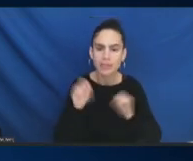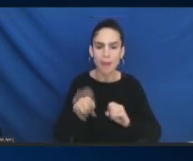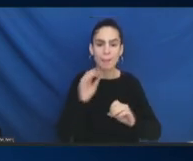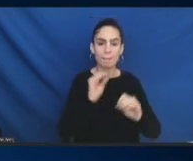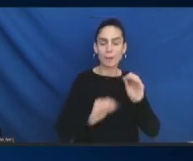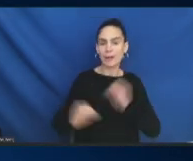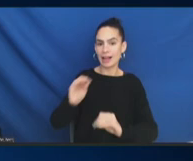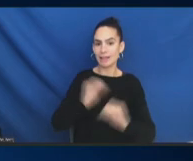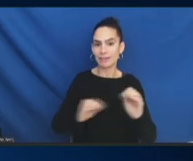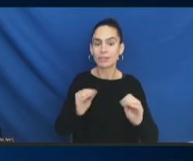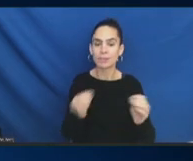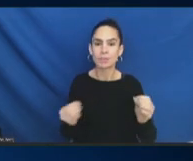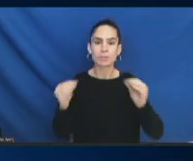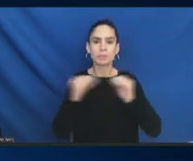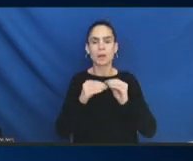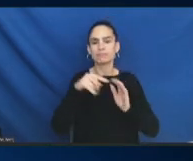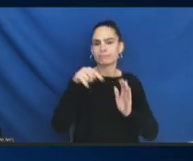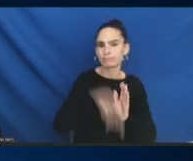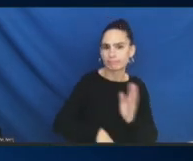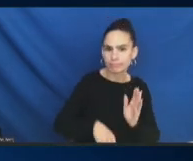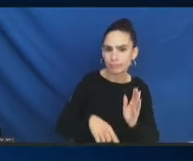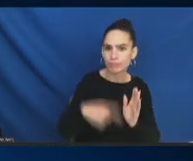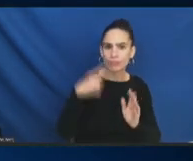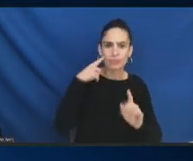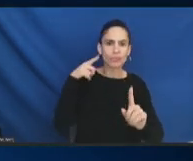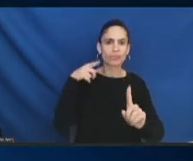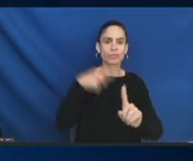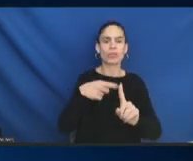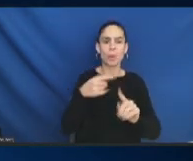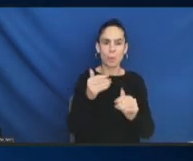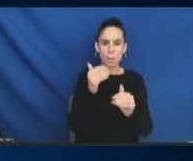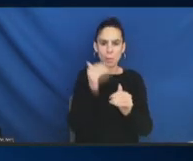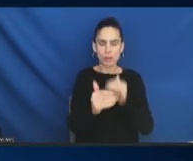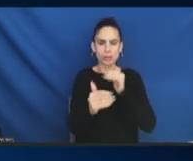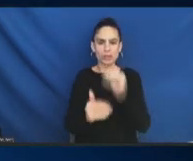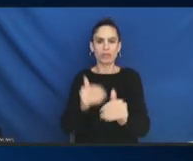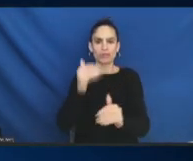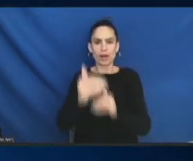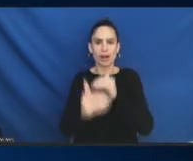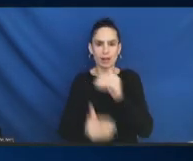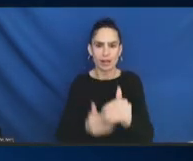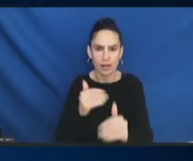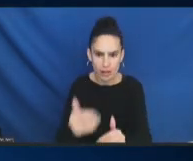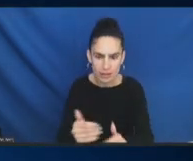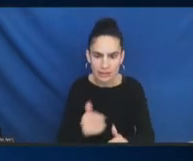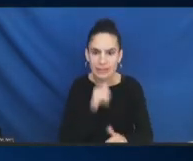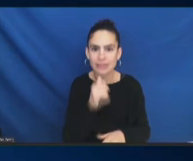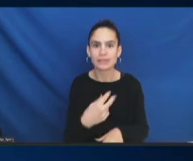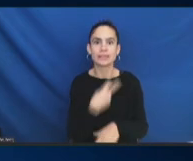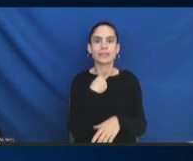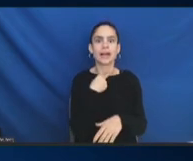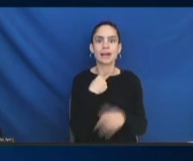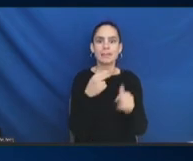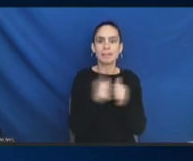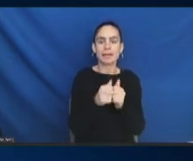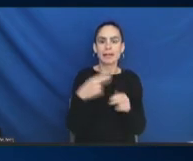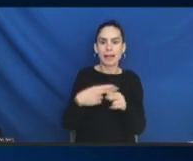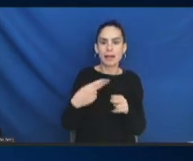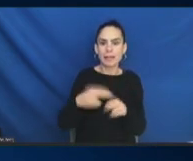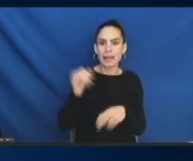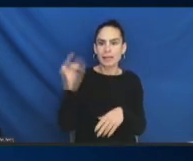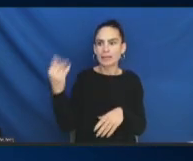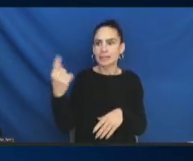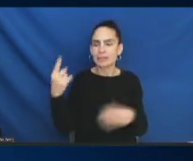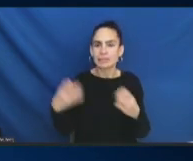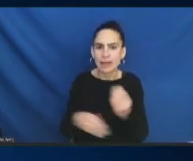procedural thing I think we should figure out versus right now getting caught up on the names. And if something gets folded into something else, then it means it's being de